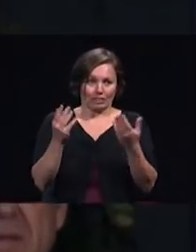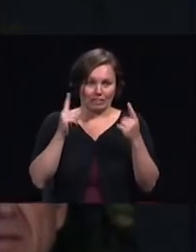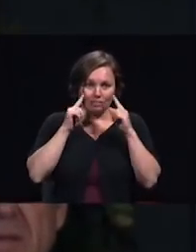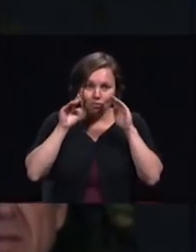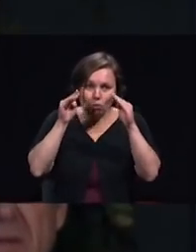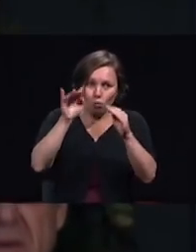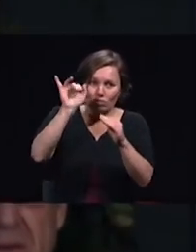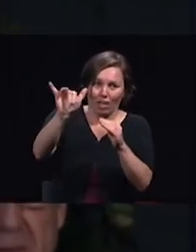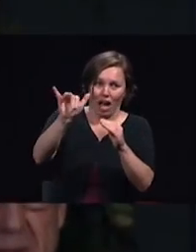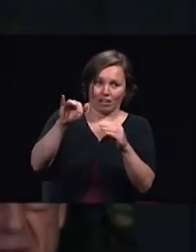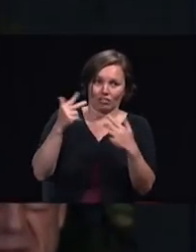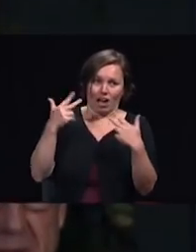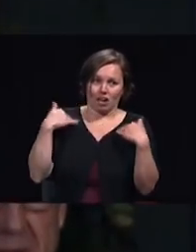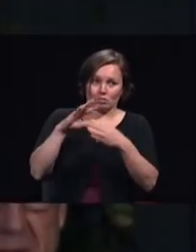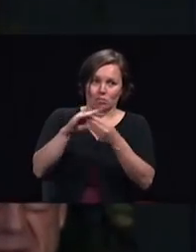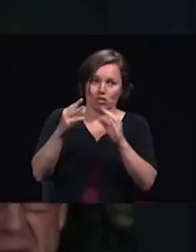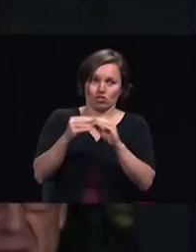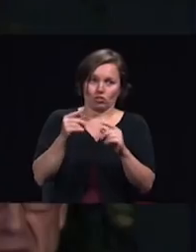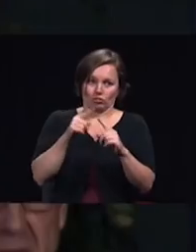righteousness